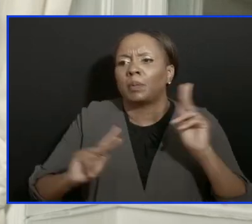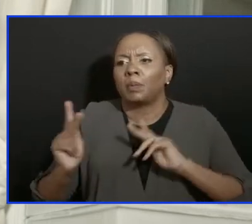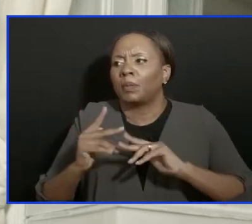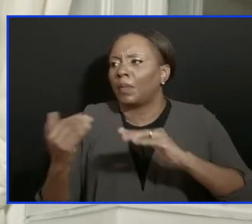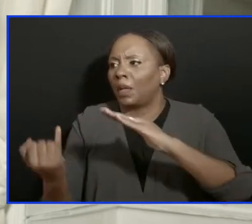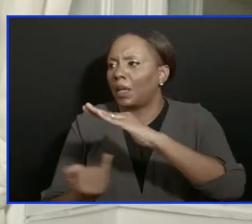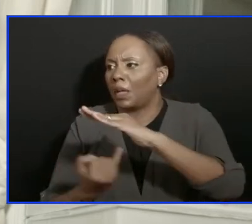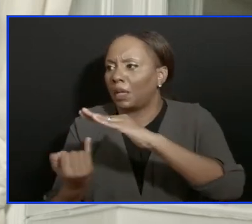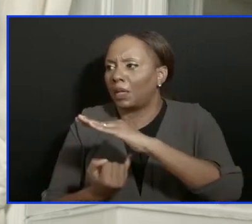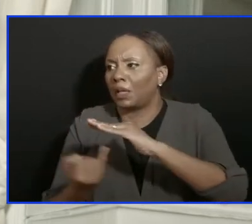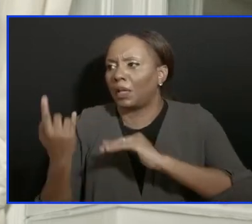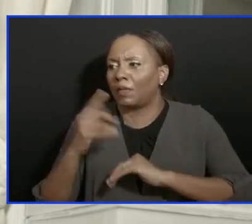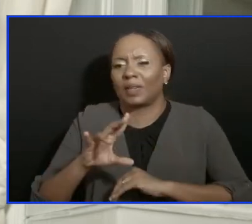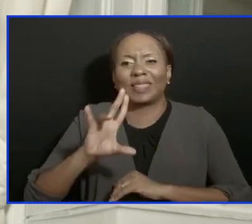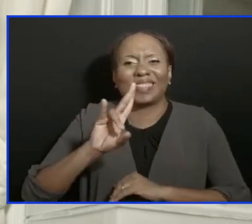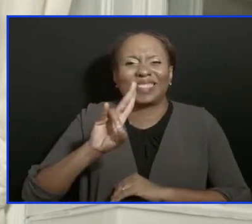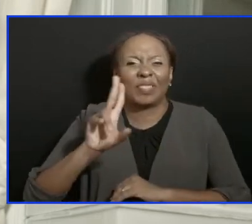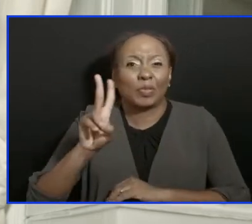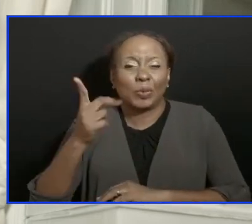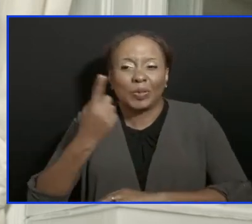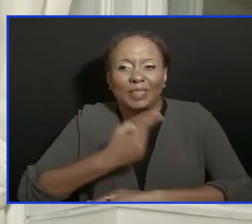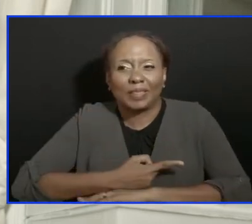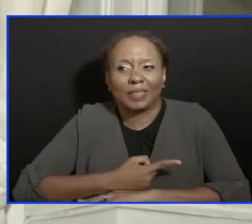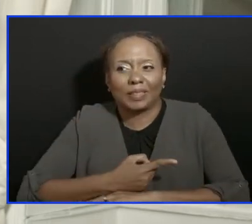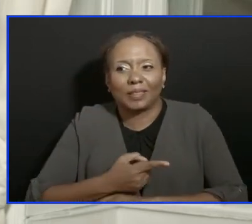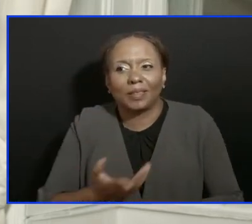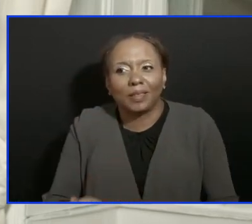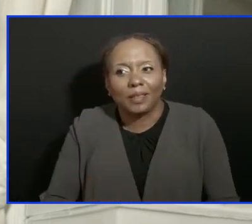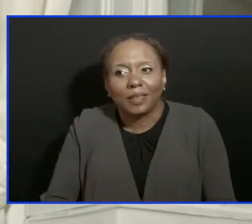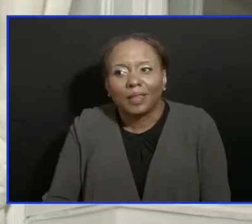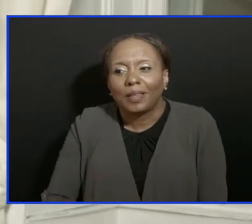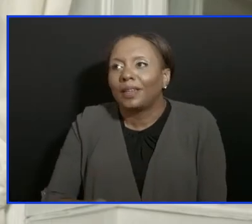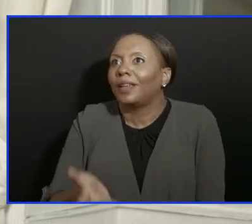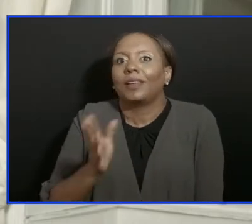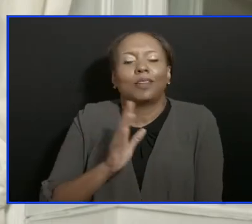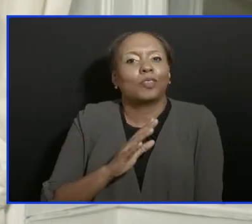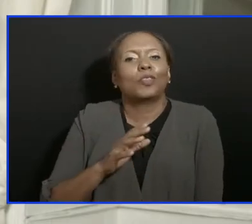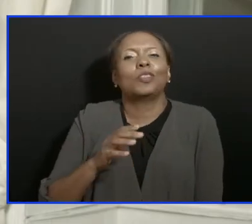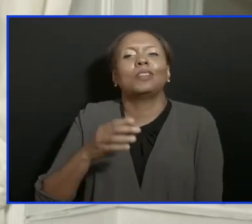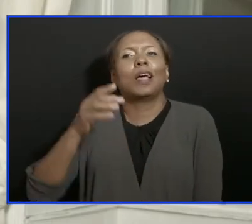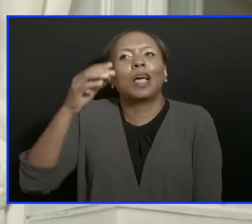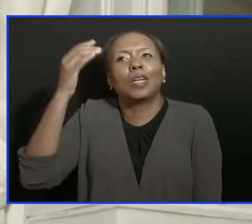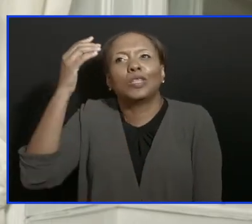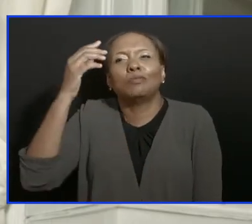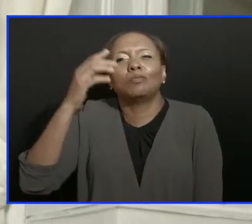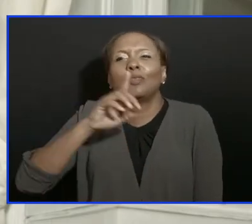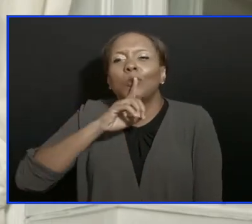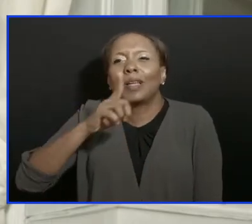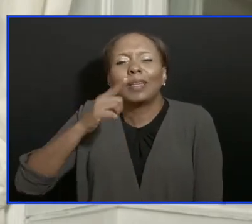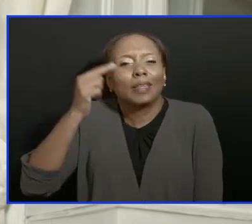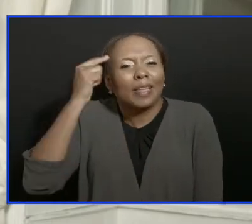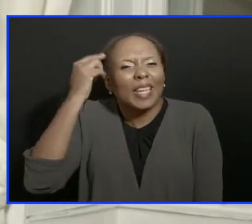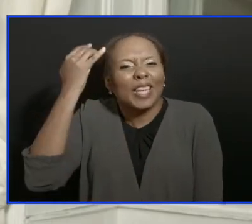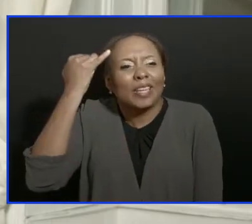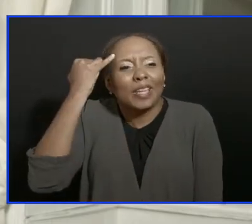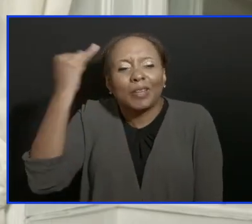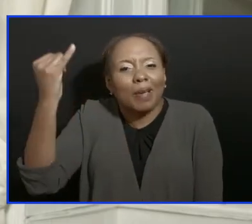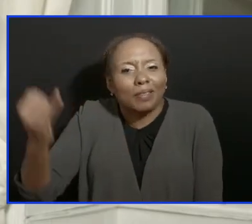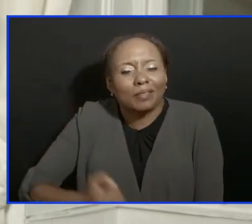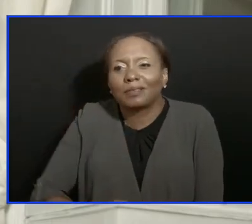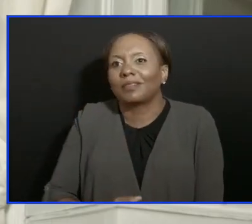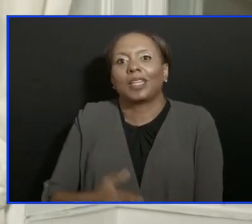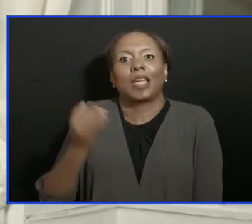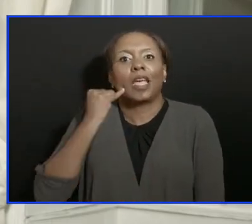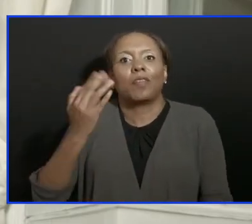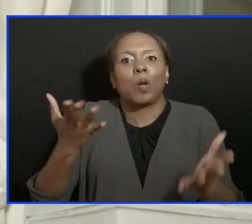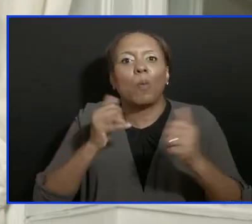72 days of positive tests. Remember that? Just imagine that you ask your workers to get retested over and over again, to get a negative test,